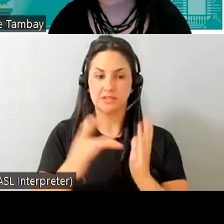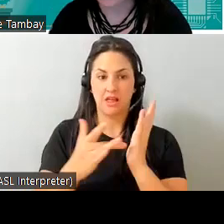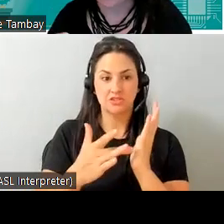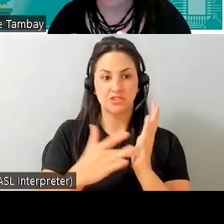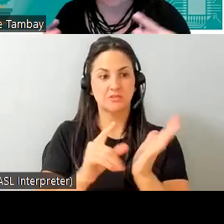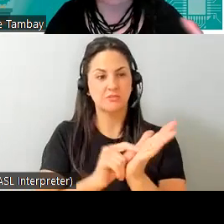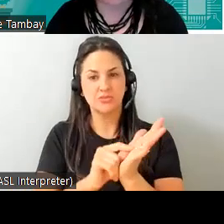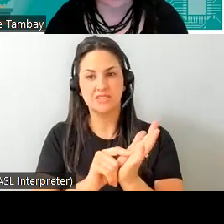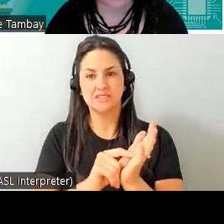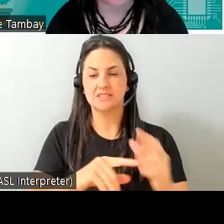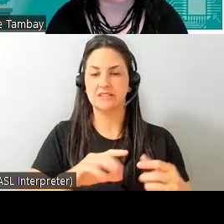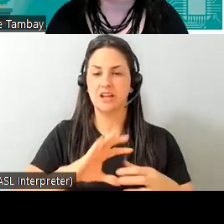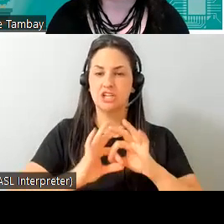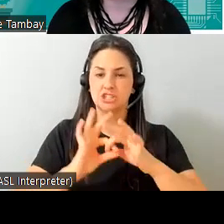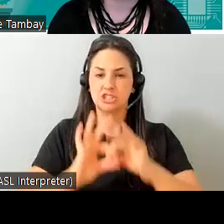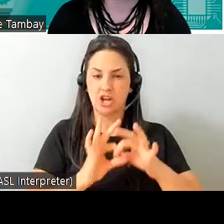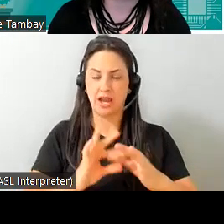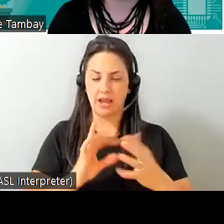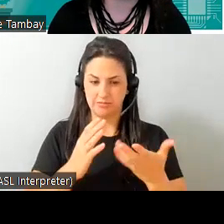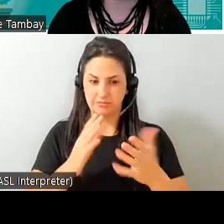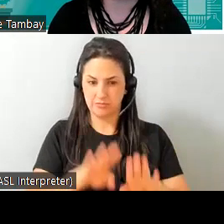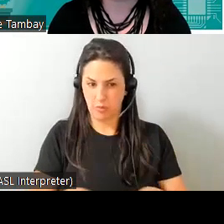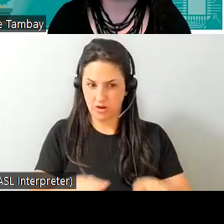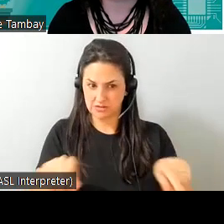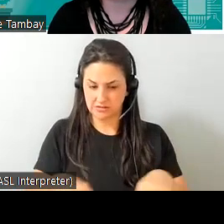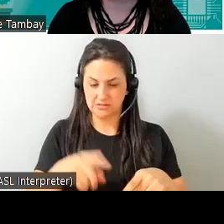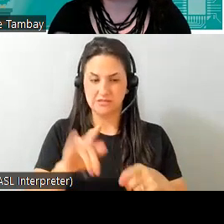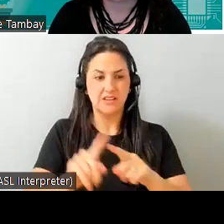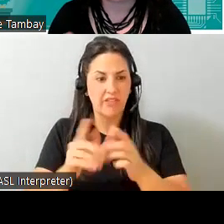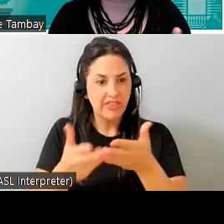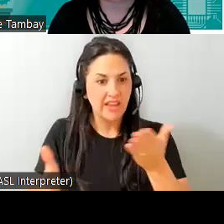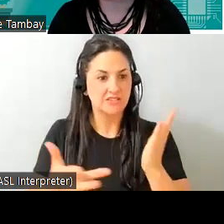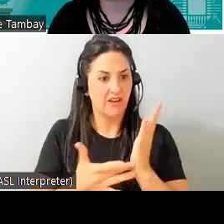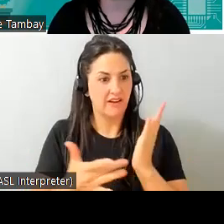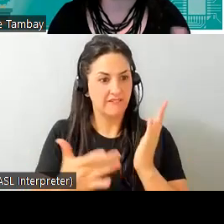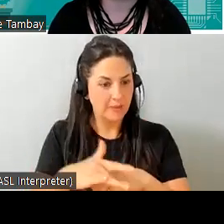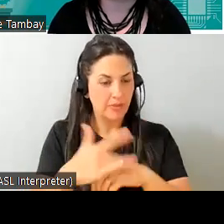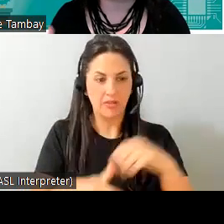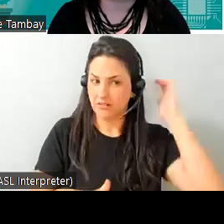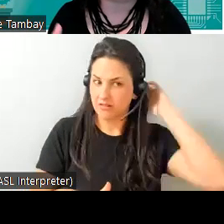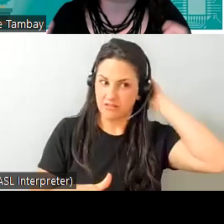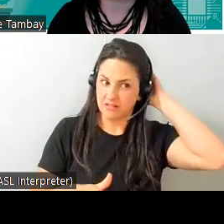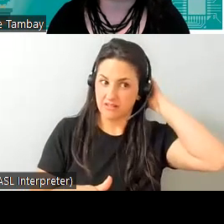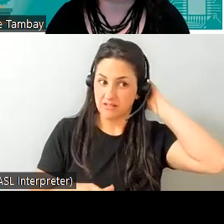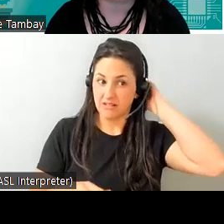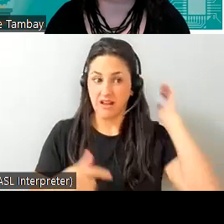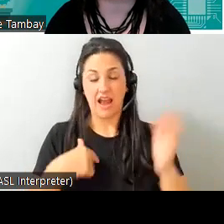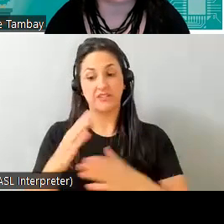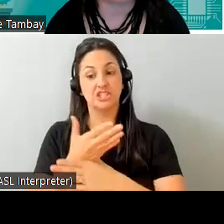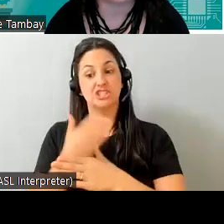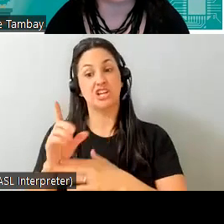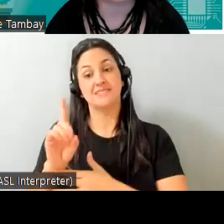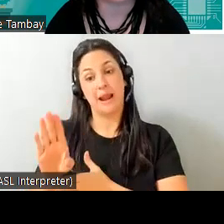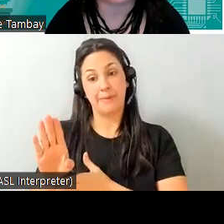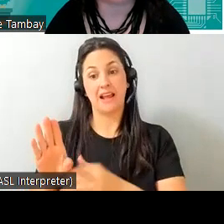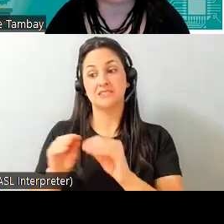boards and things that are kind of available uh we're able to um and this shared database um the intention is to be able